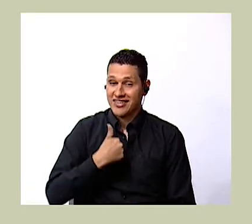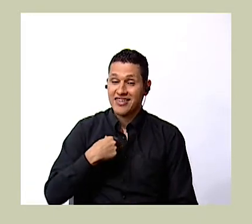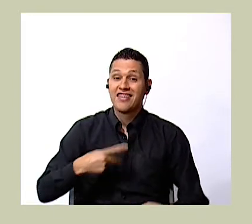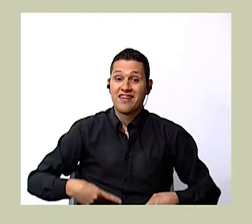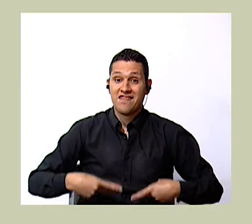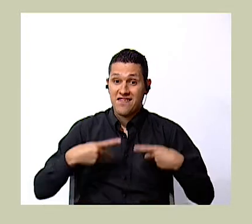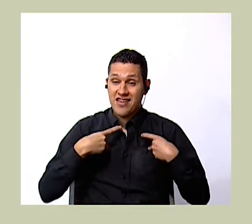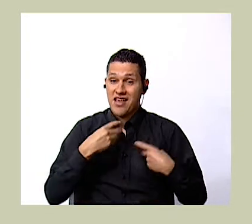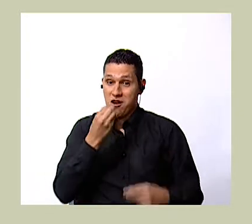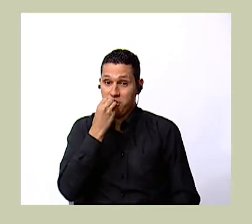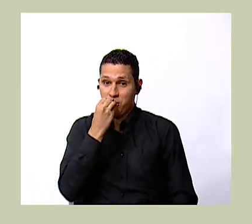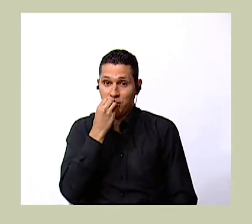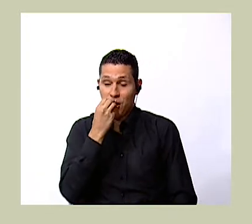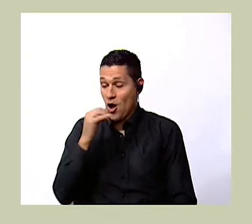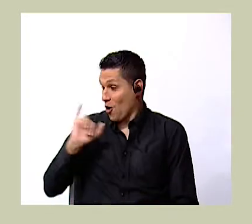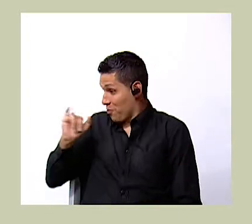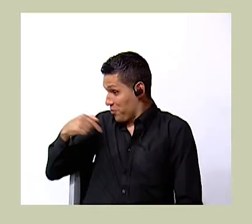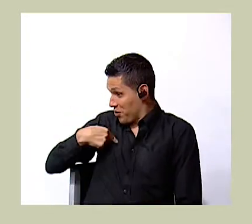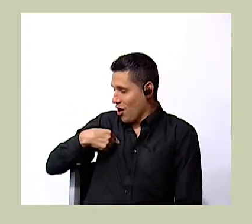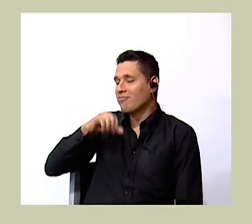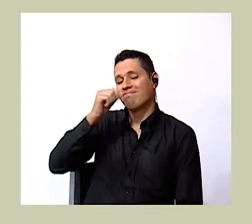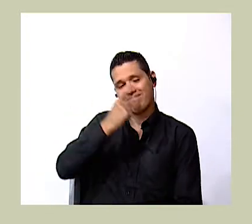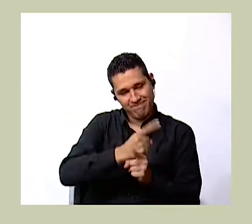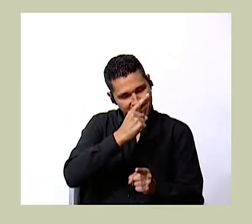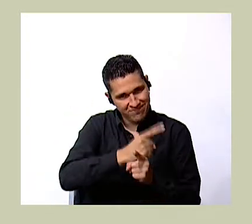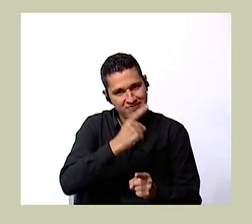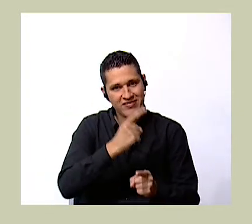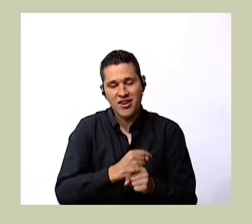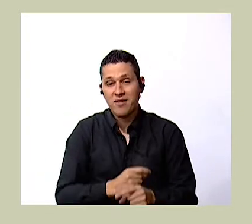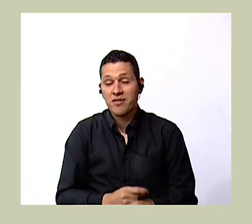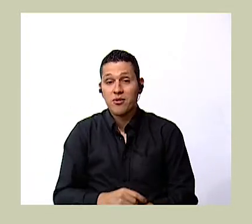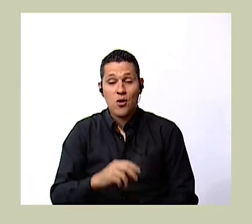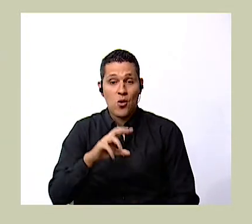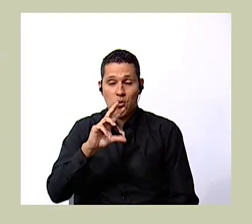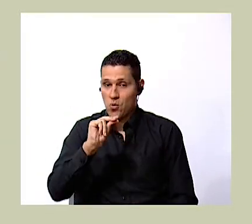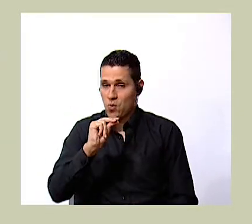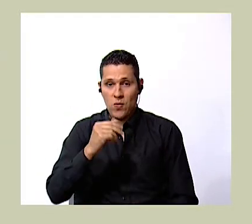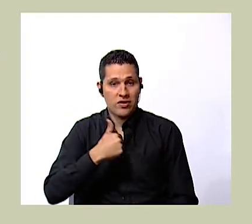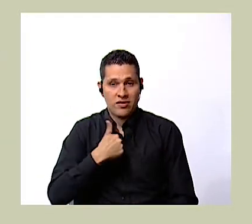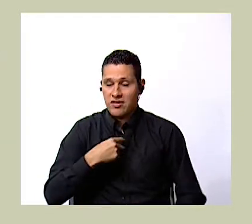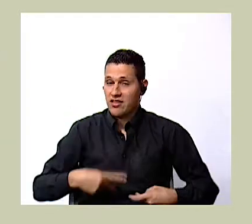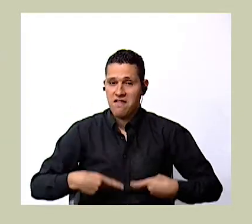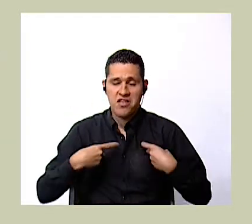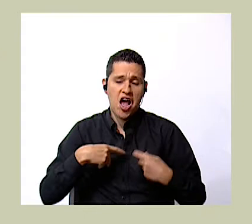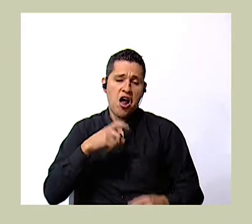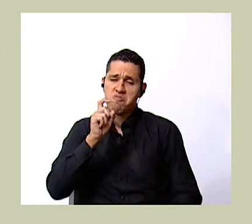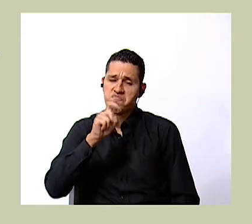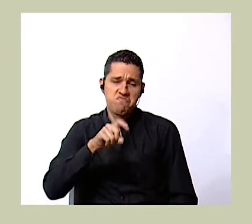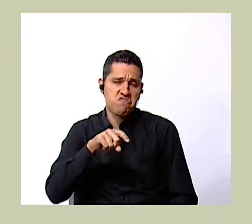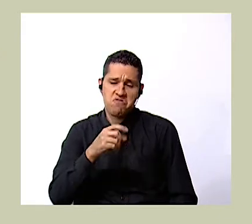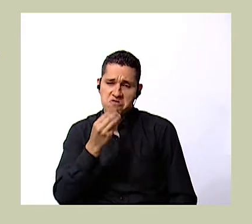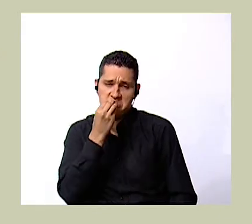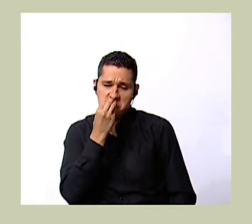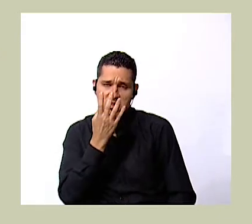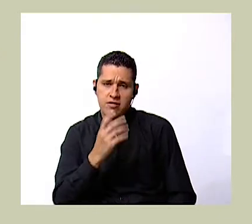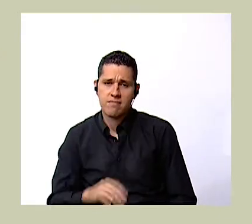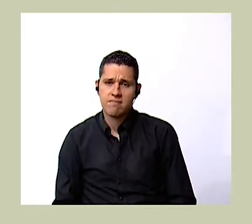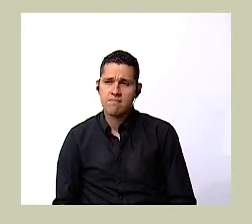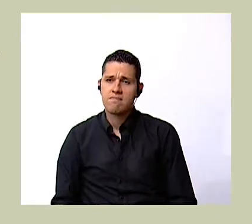just like me yes and non-living things don't eat living things breathe